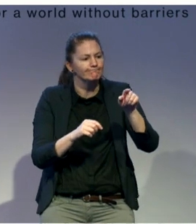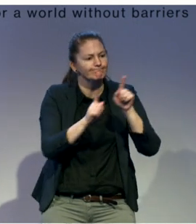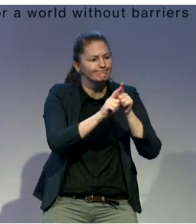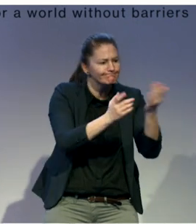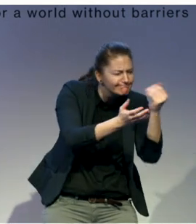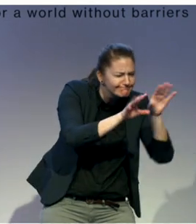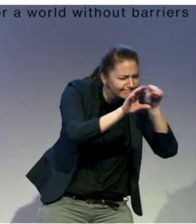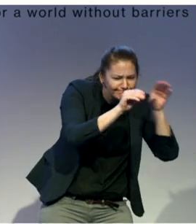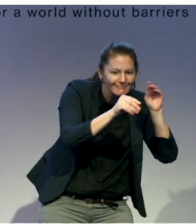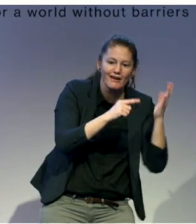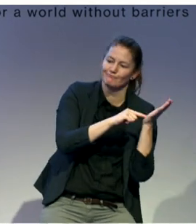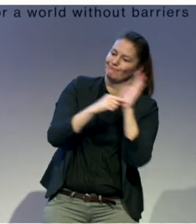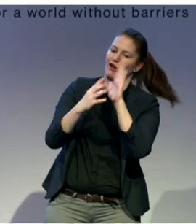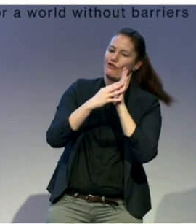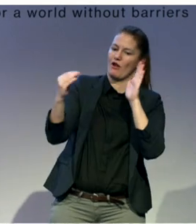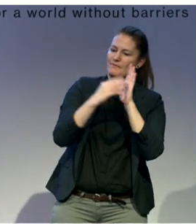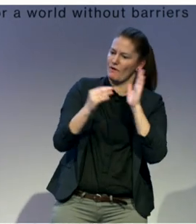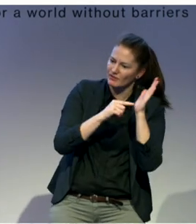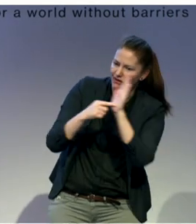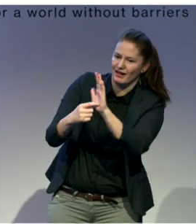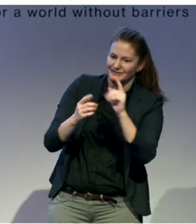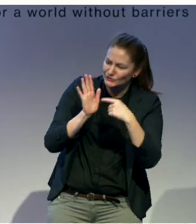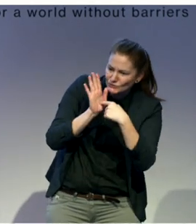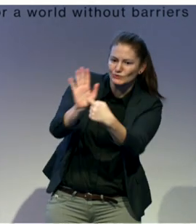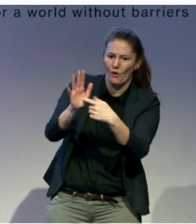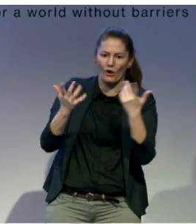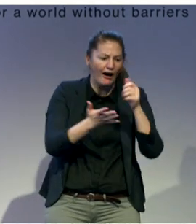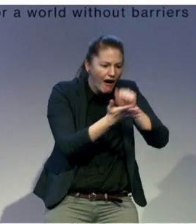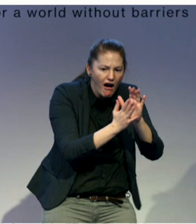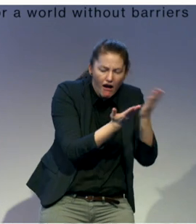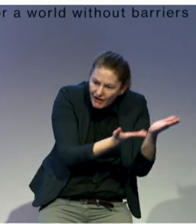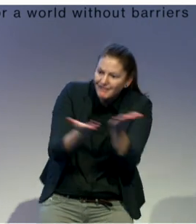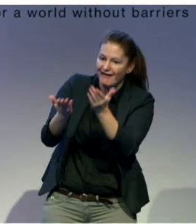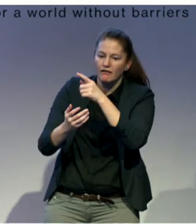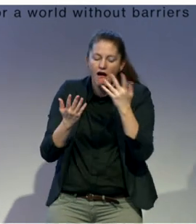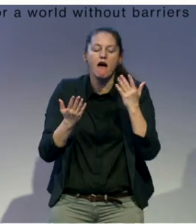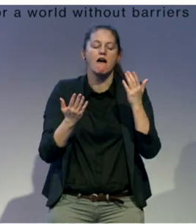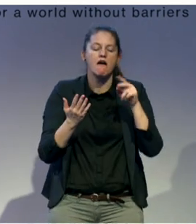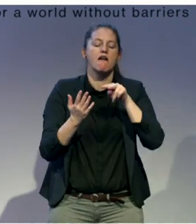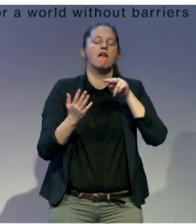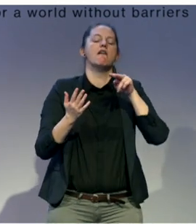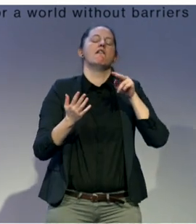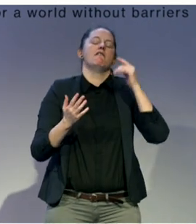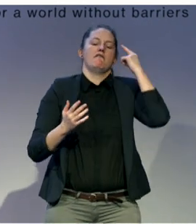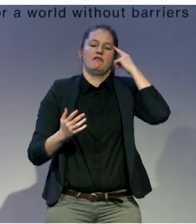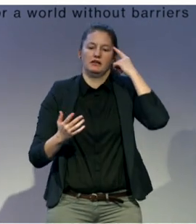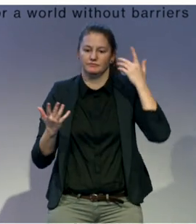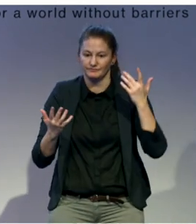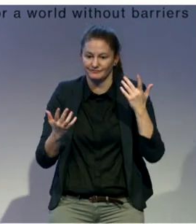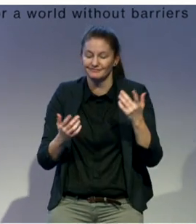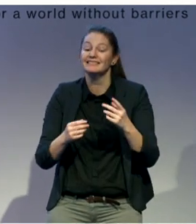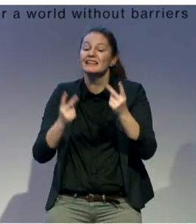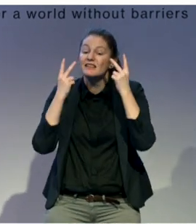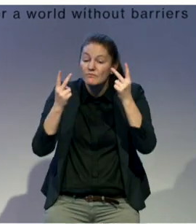inspiring others. And of course, sharing and learning and documenting what we're doing